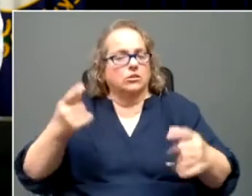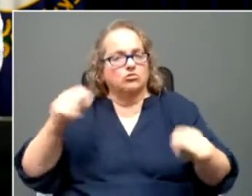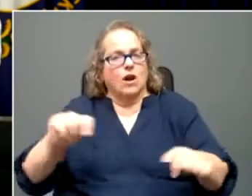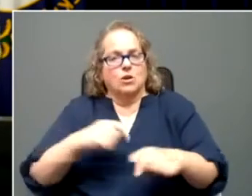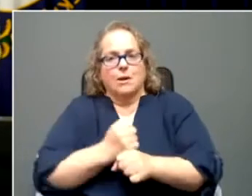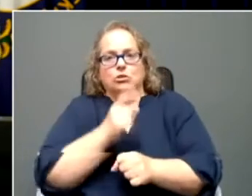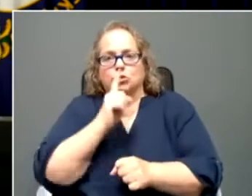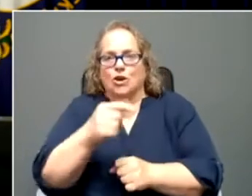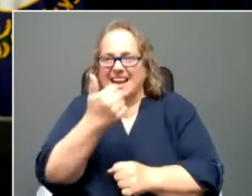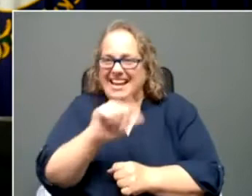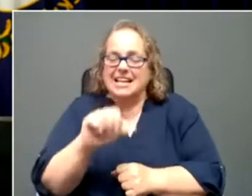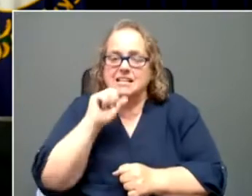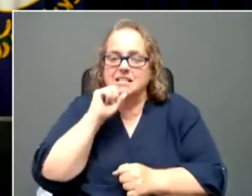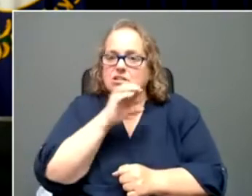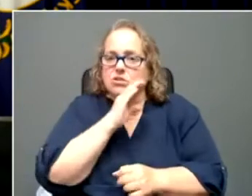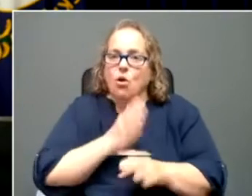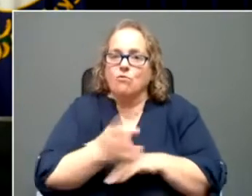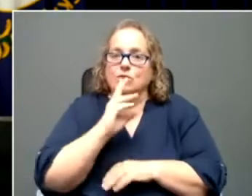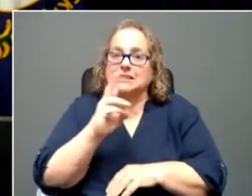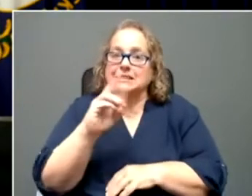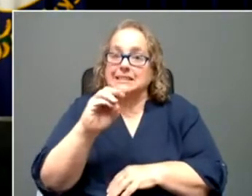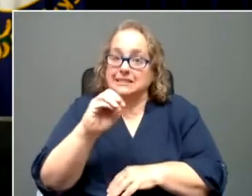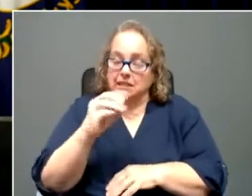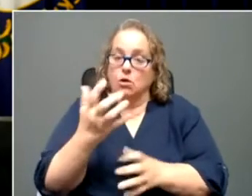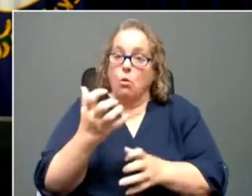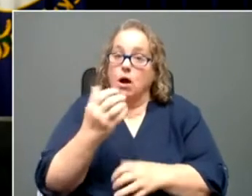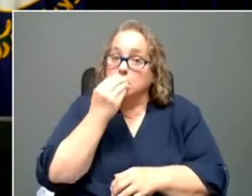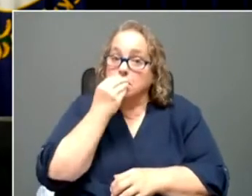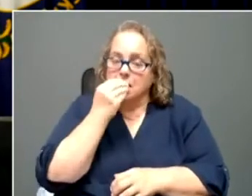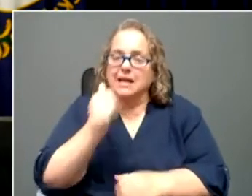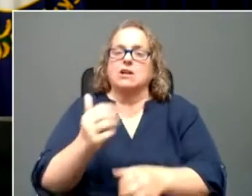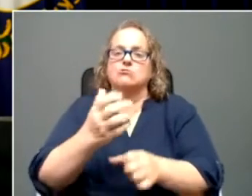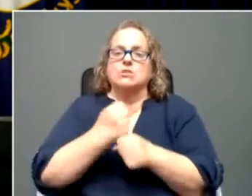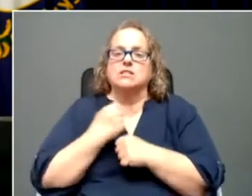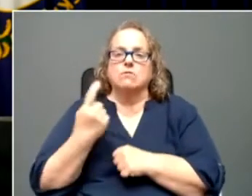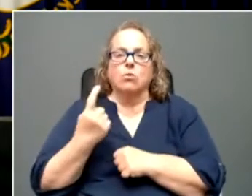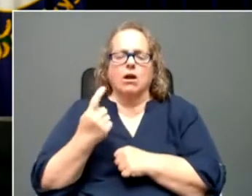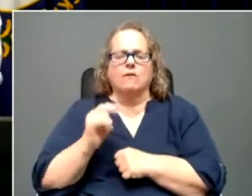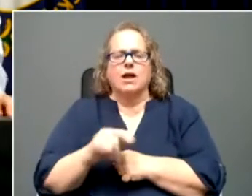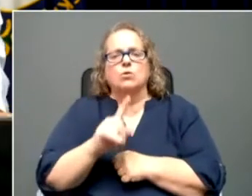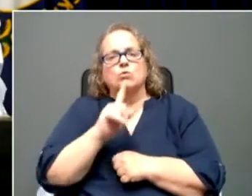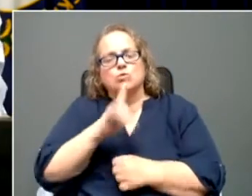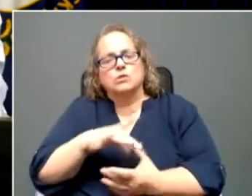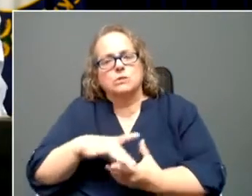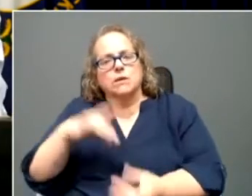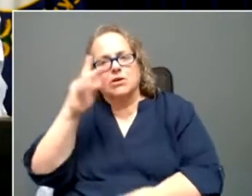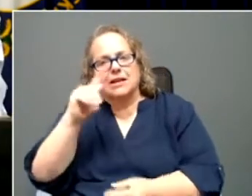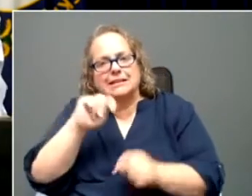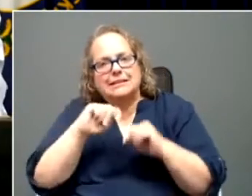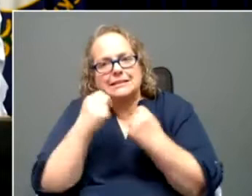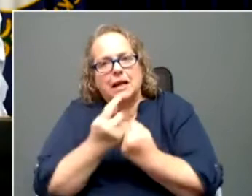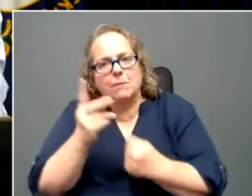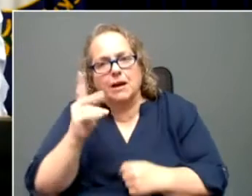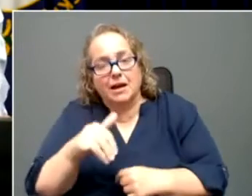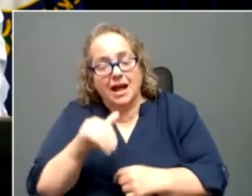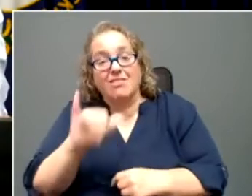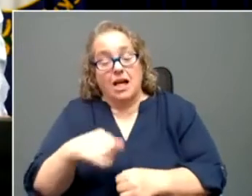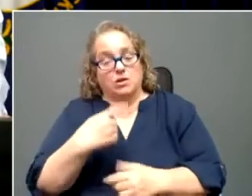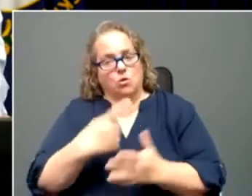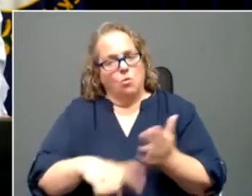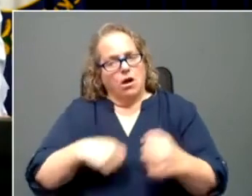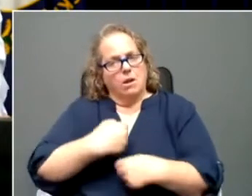or older who wanted a meal would receive one. That is a true spirit of team Kentucky. And it's one of the things that make us special.